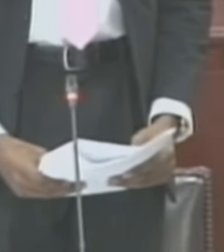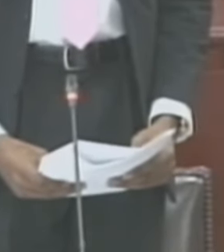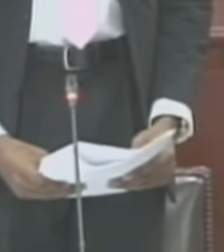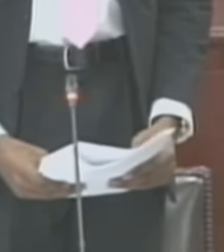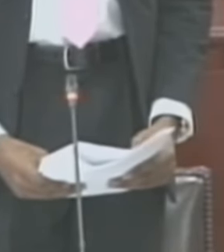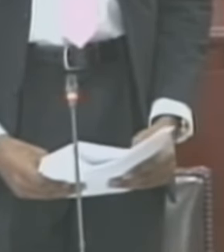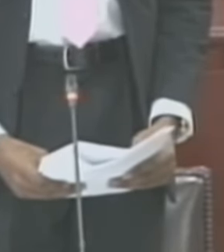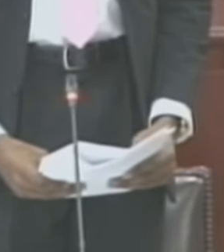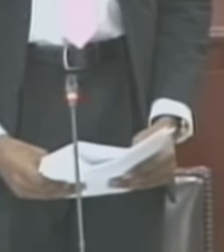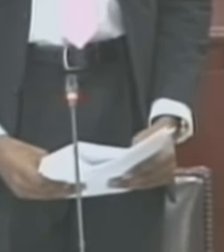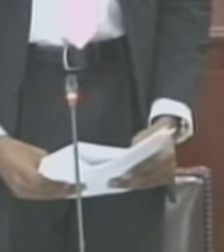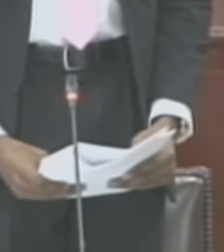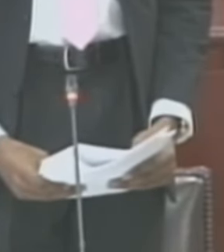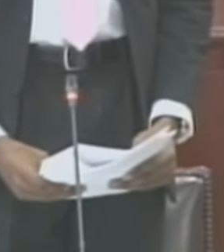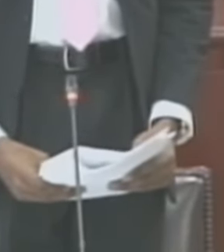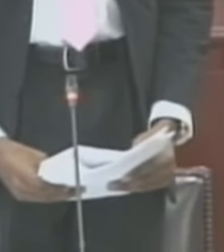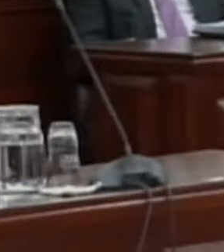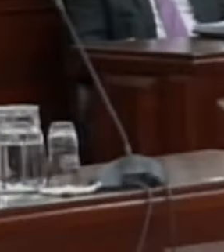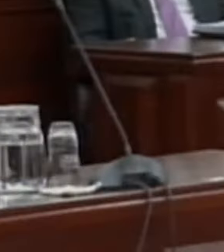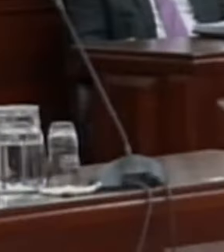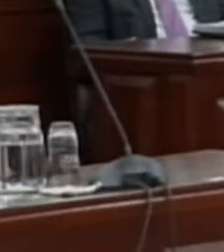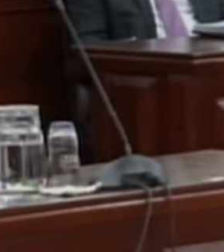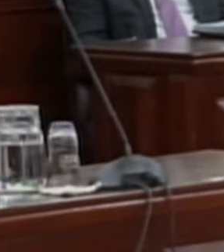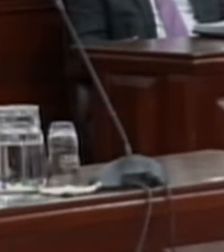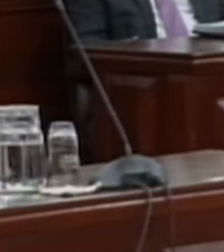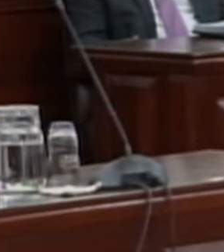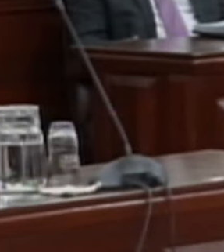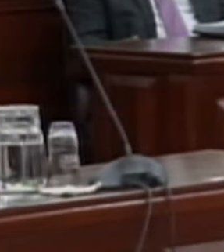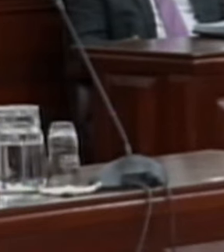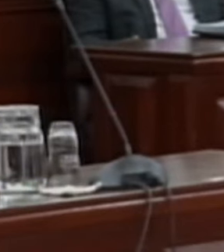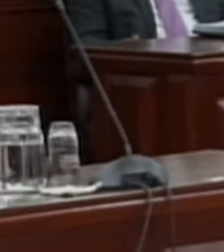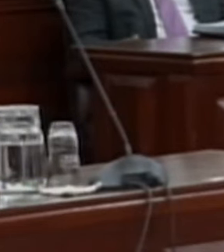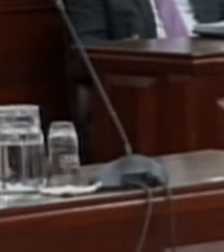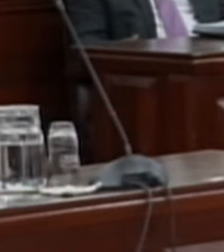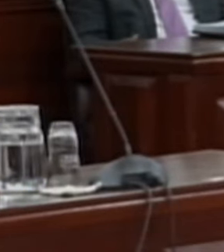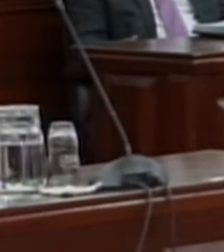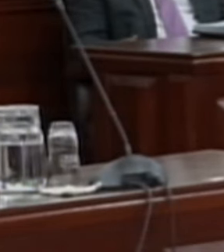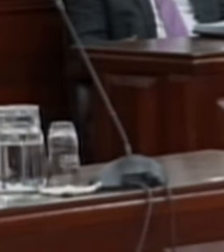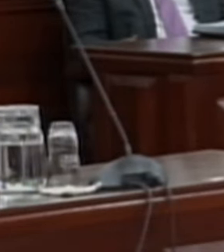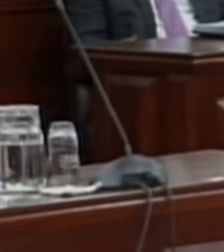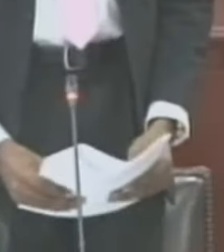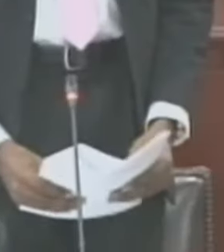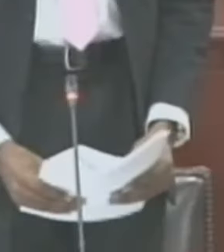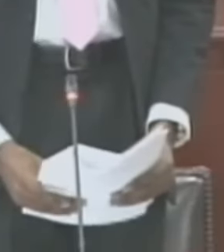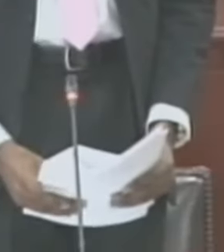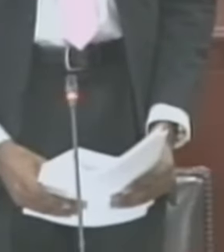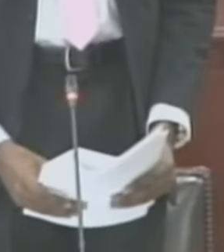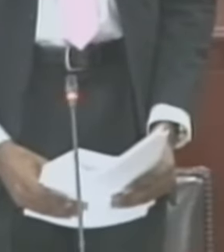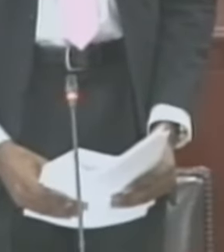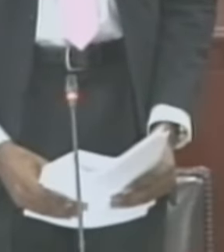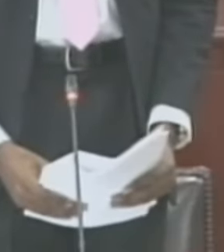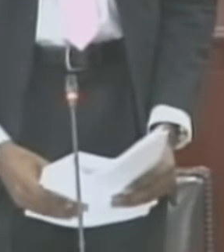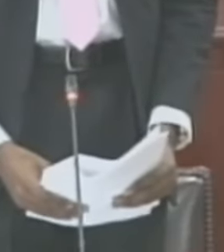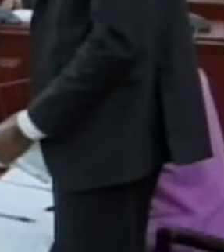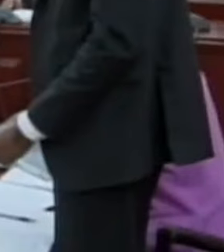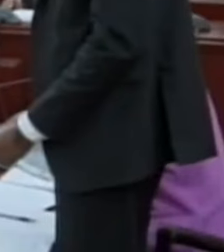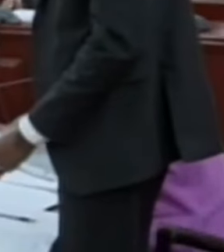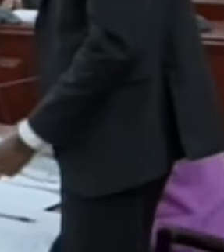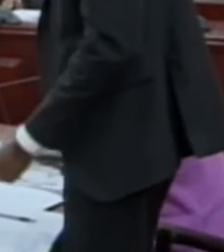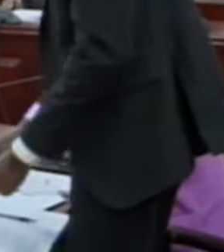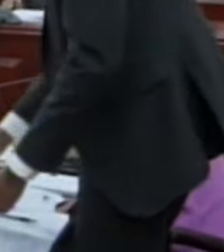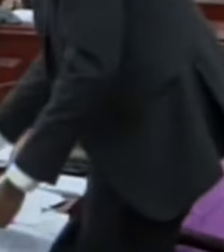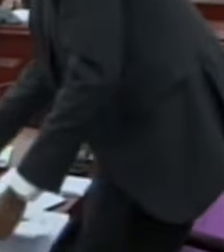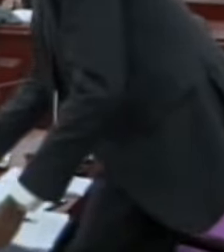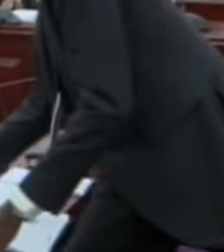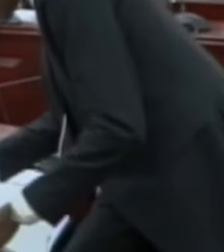consumer affairs department, and for connected purposes, otherwise known as the Consumer Protection Bill 2023.